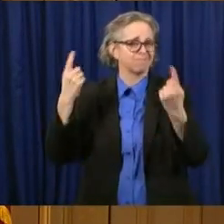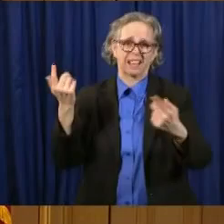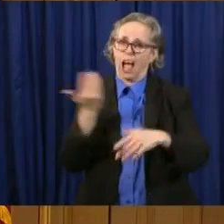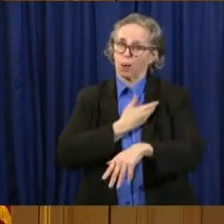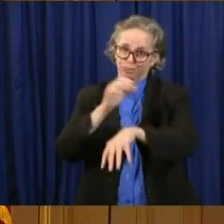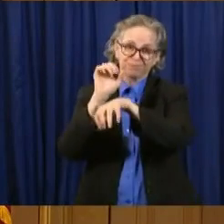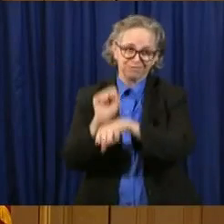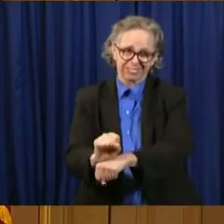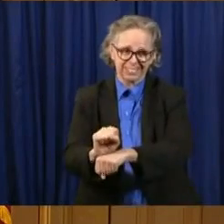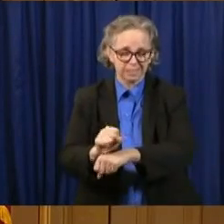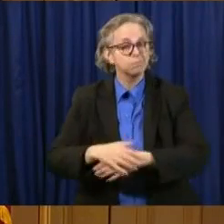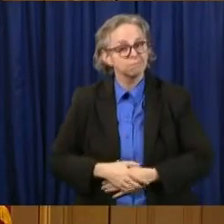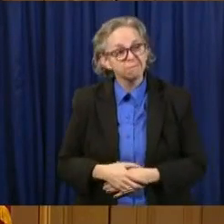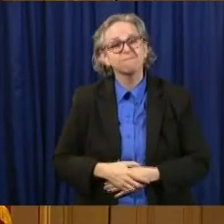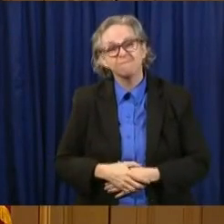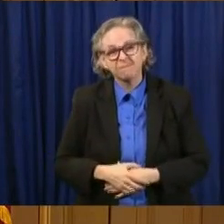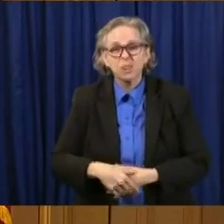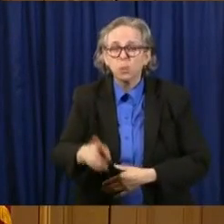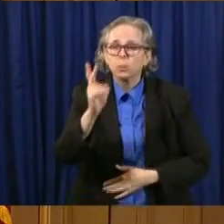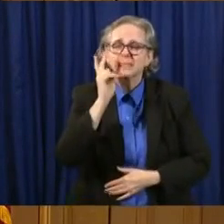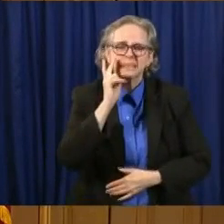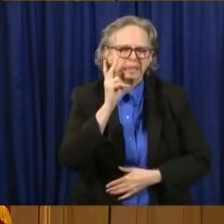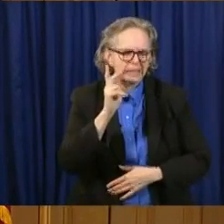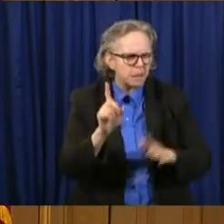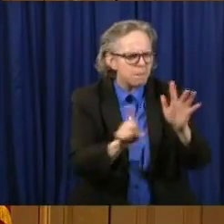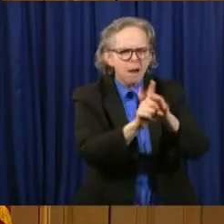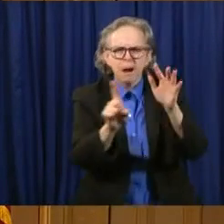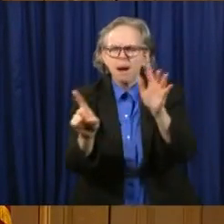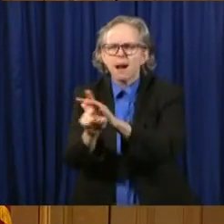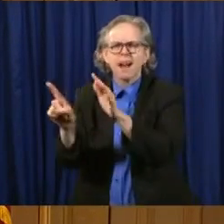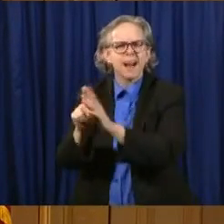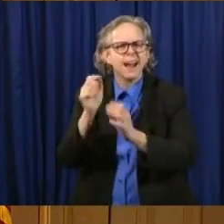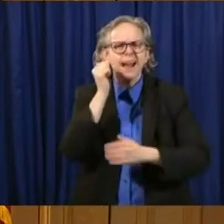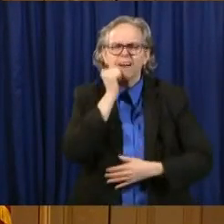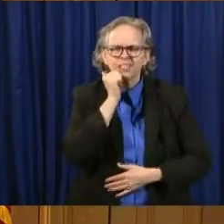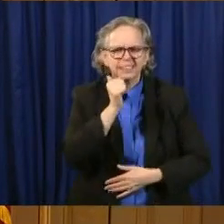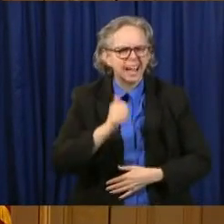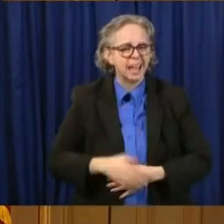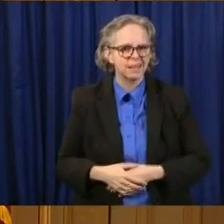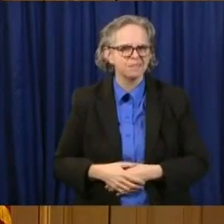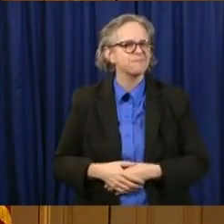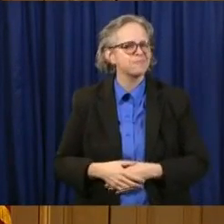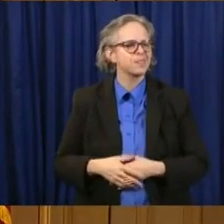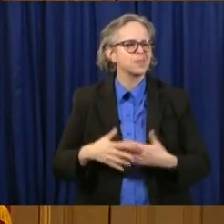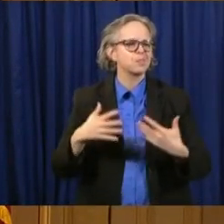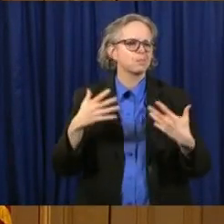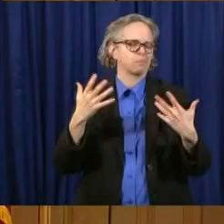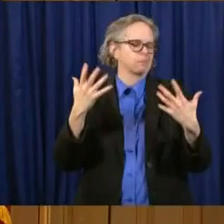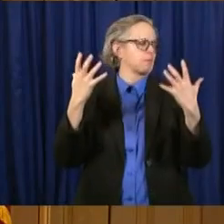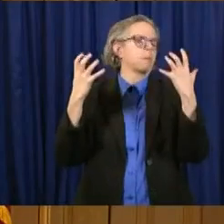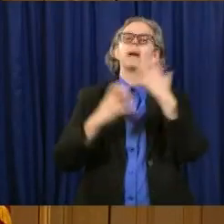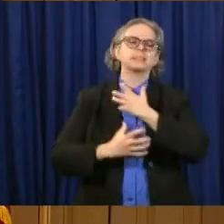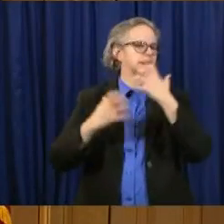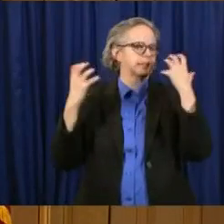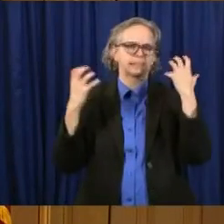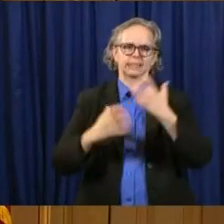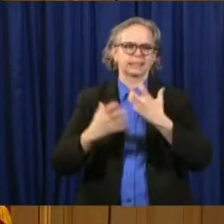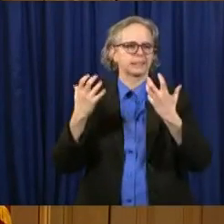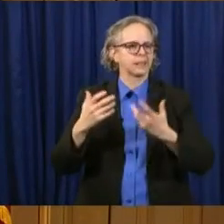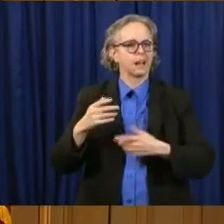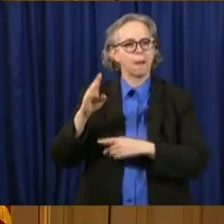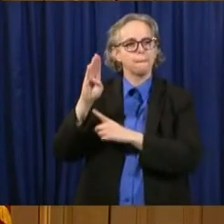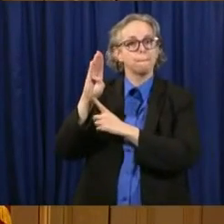talked to you, for example, about the amazing process that Battelle created to sanitize the N95 mask